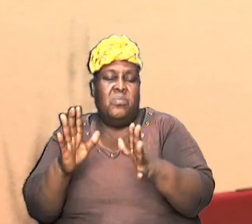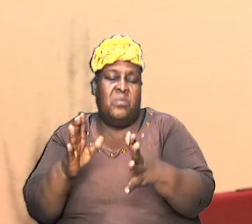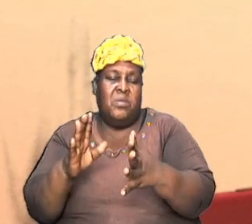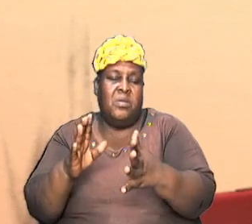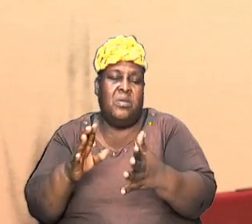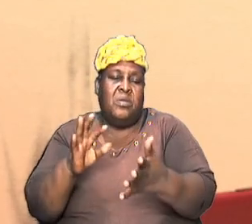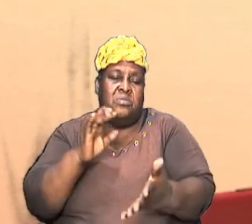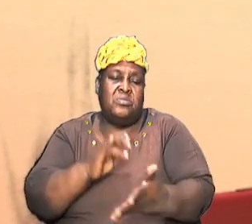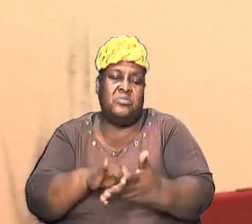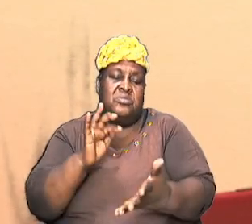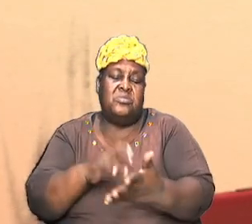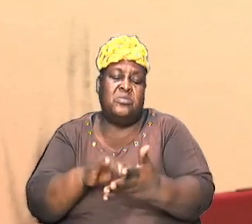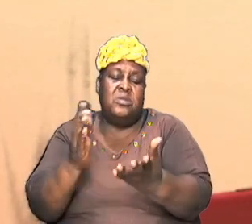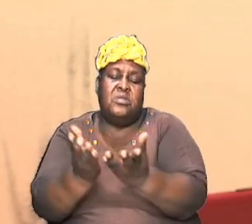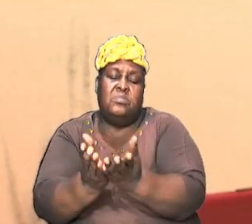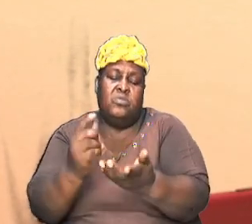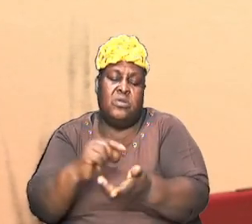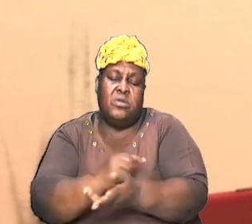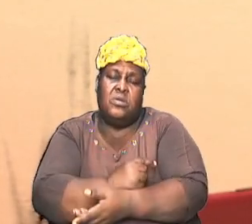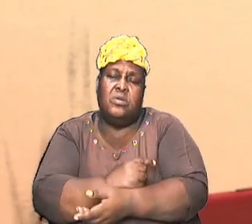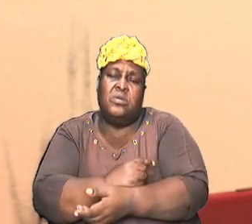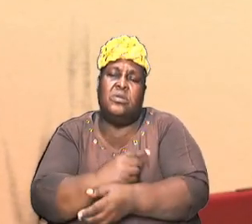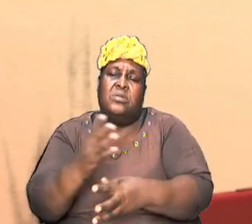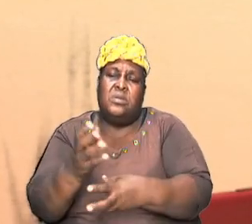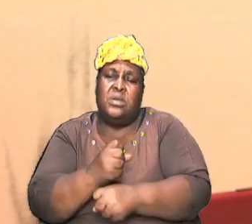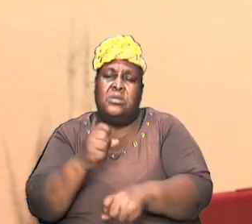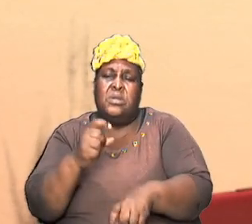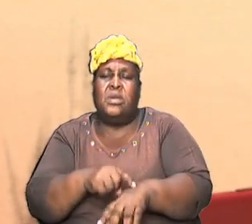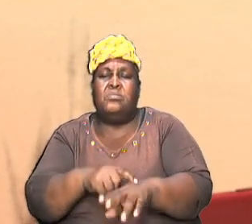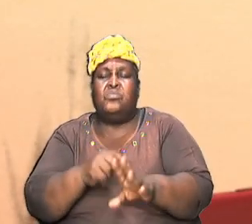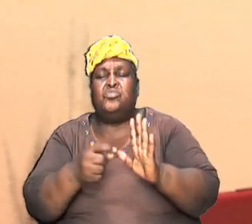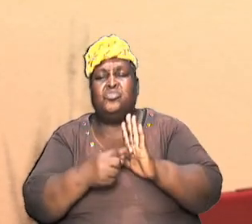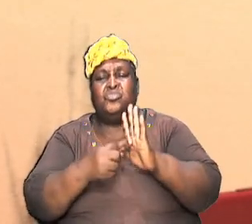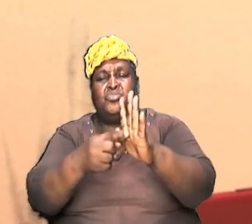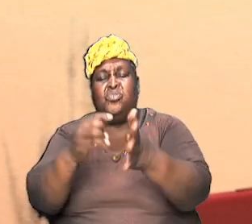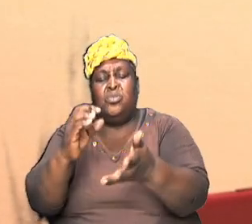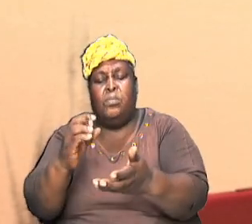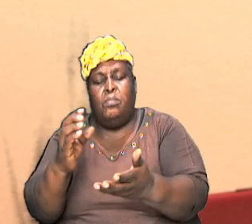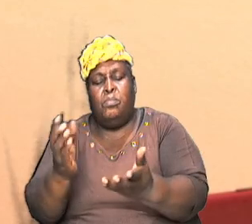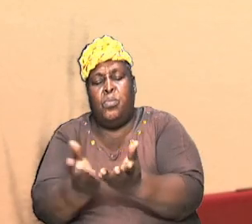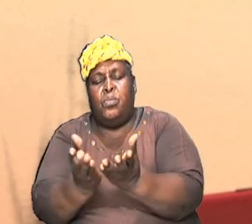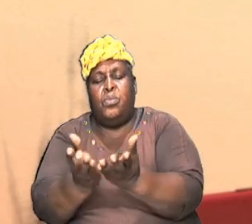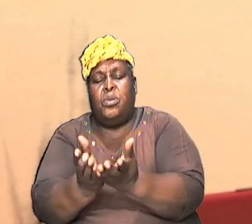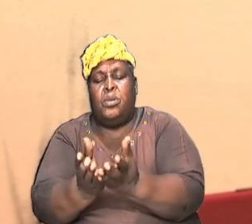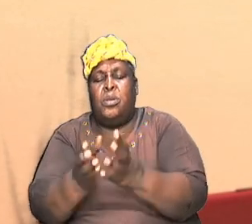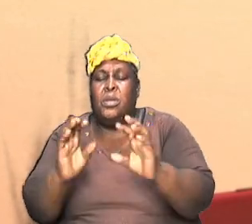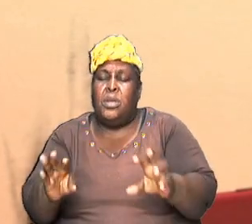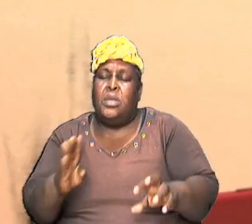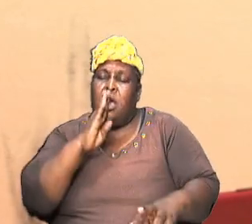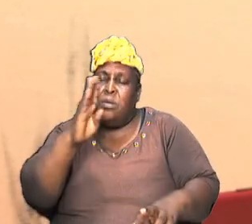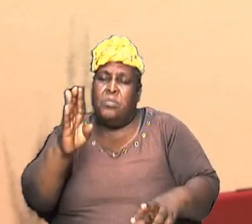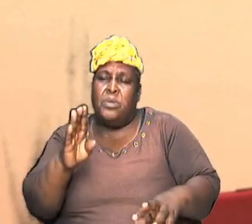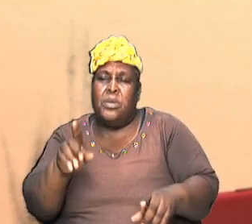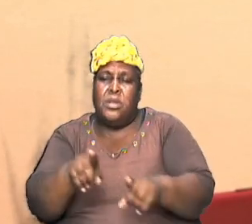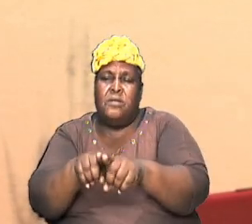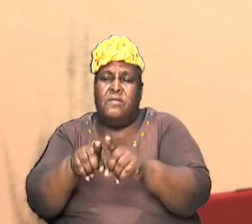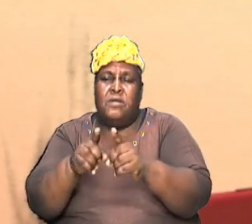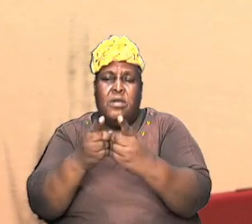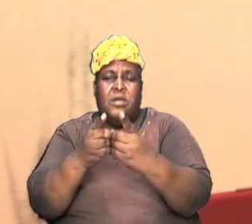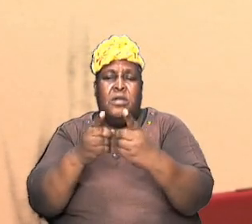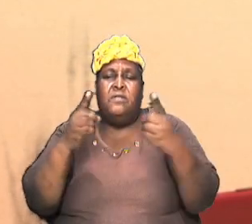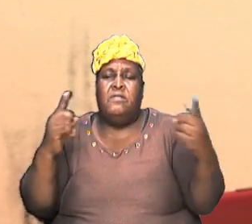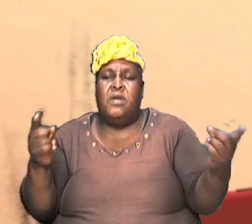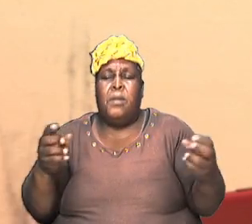of Genesis we took time and we show that the book can be divided in a number of ways